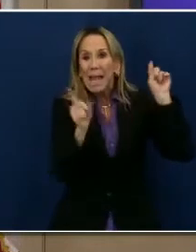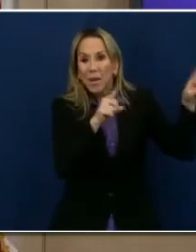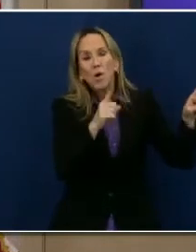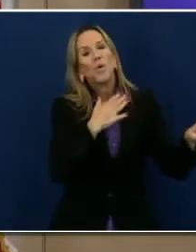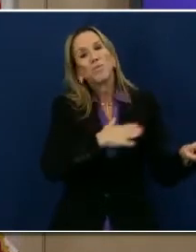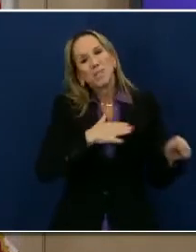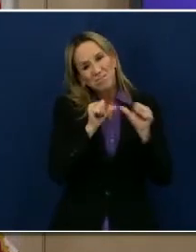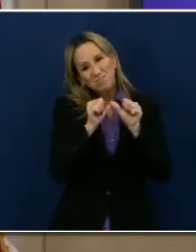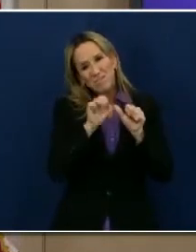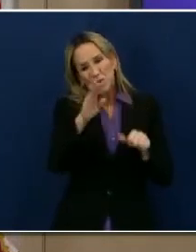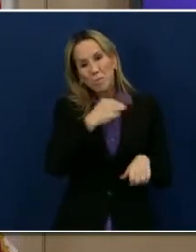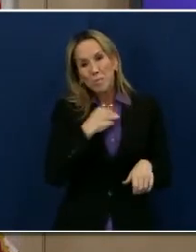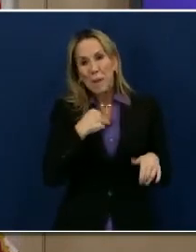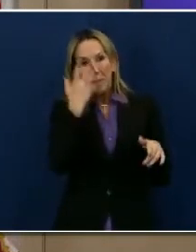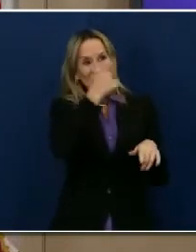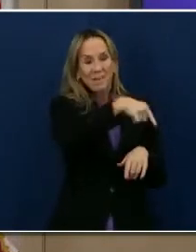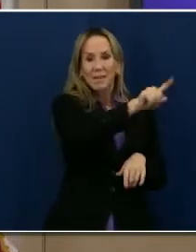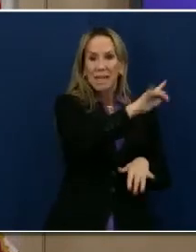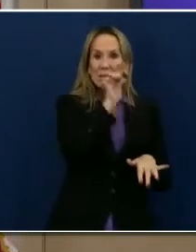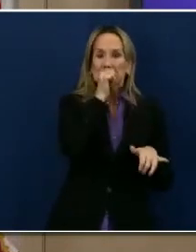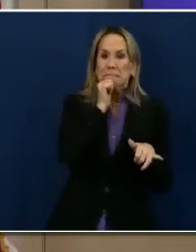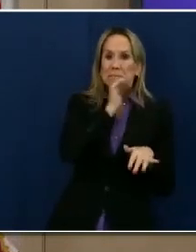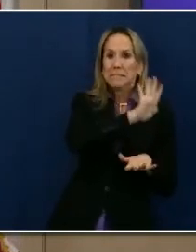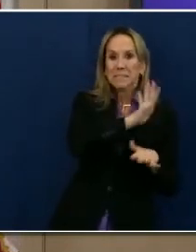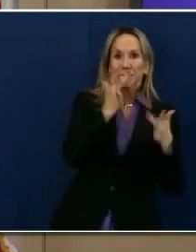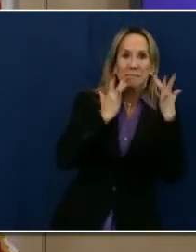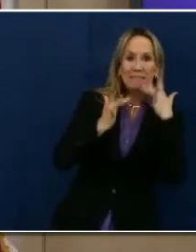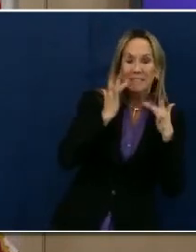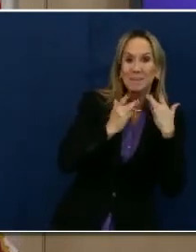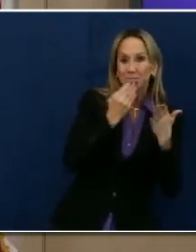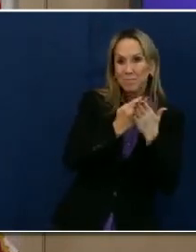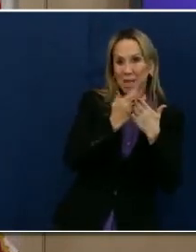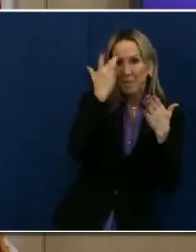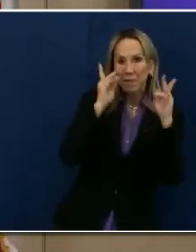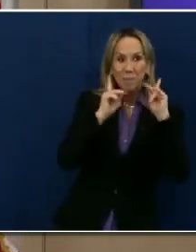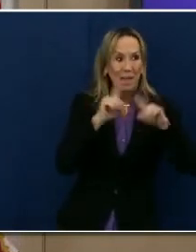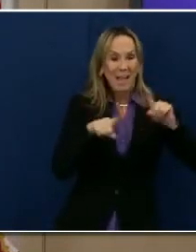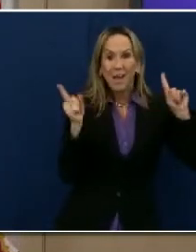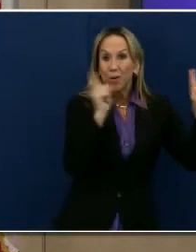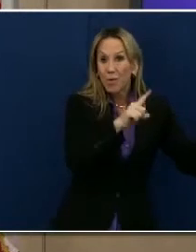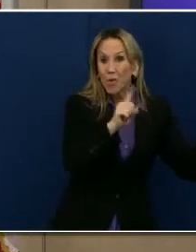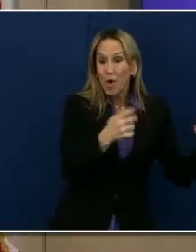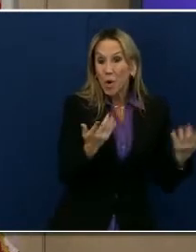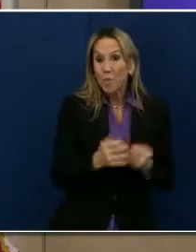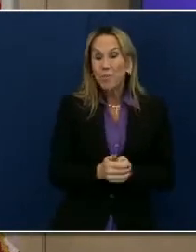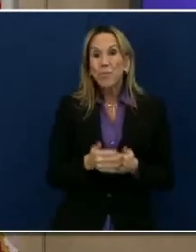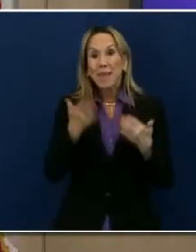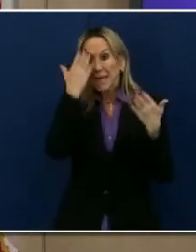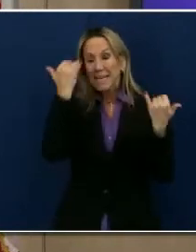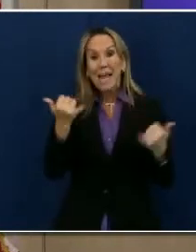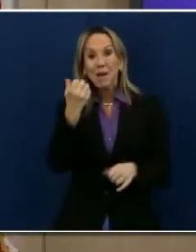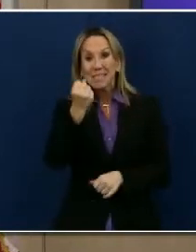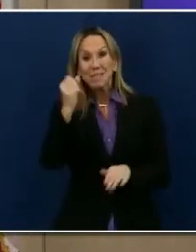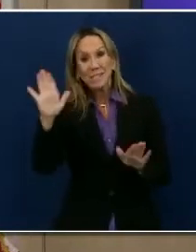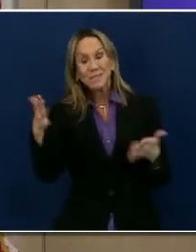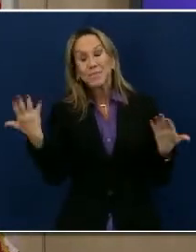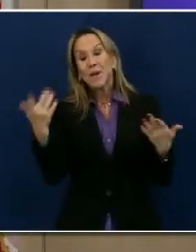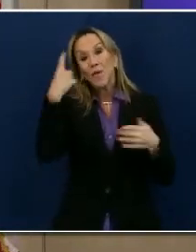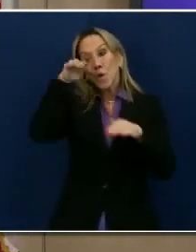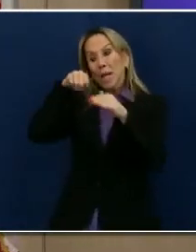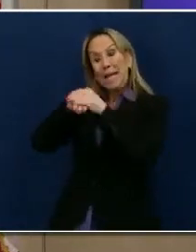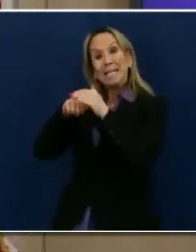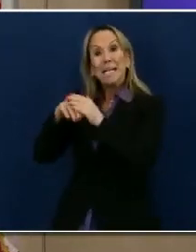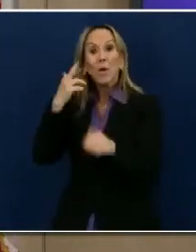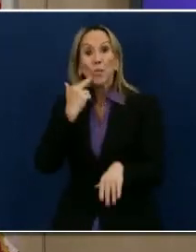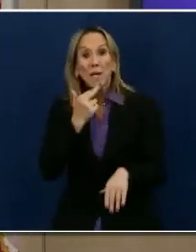are hurting and they're struggling. And that is something that we can all do to support one another. Even though heading into the weekend, restaurants will be closed for indoor dining,